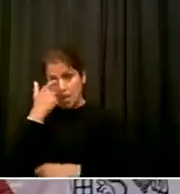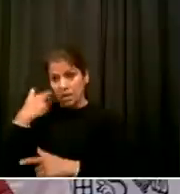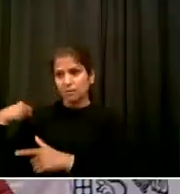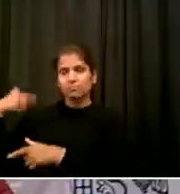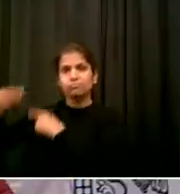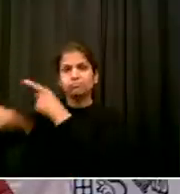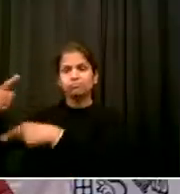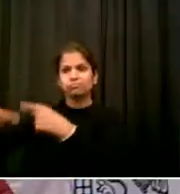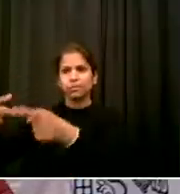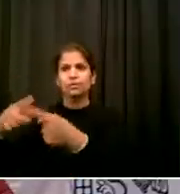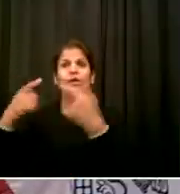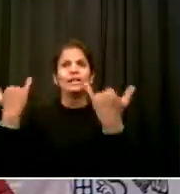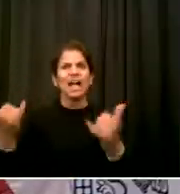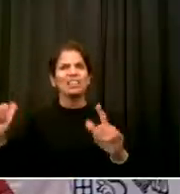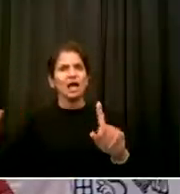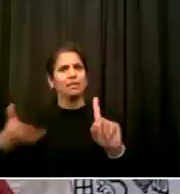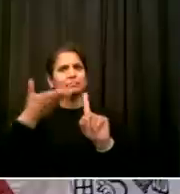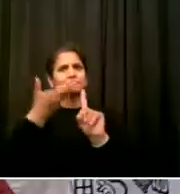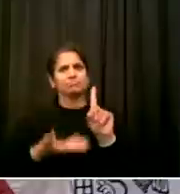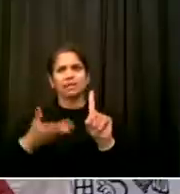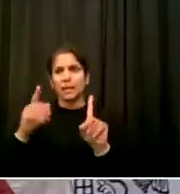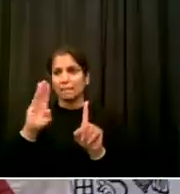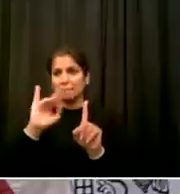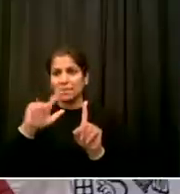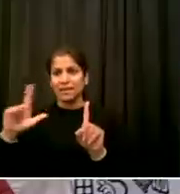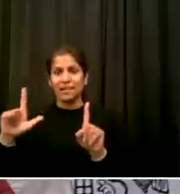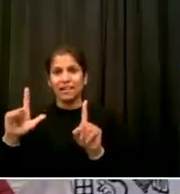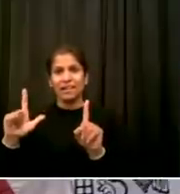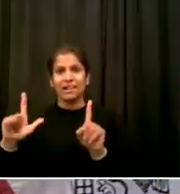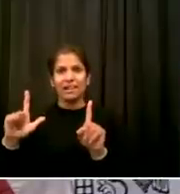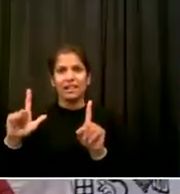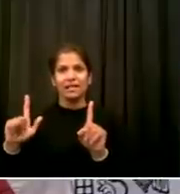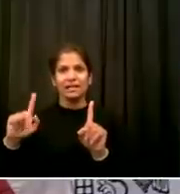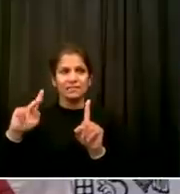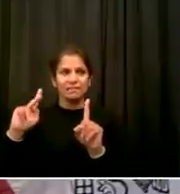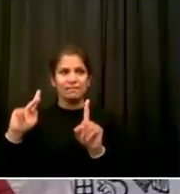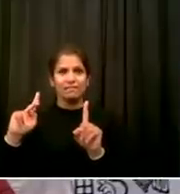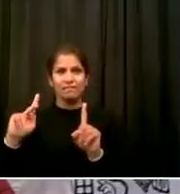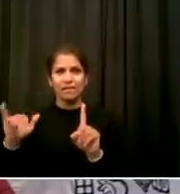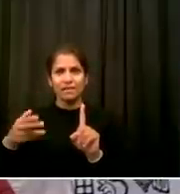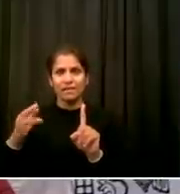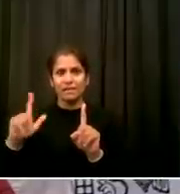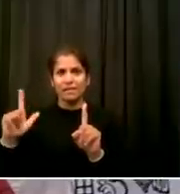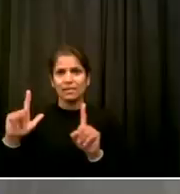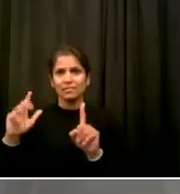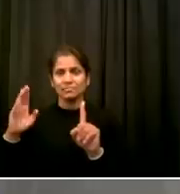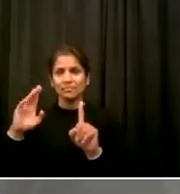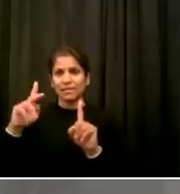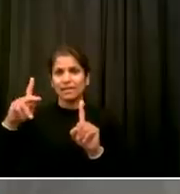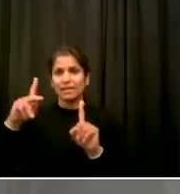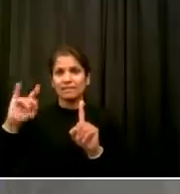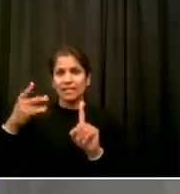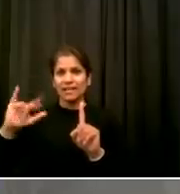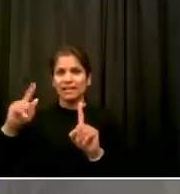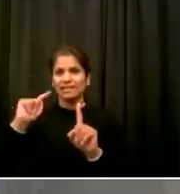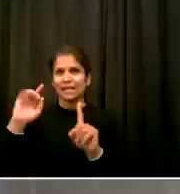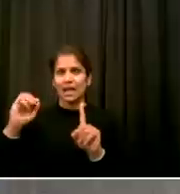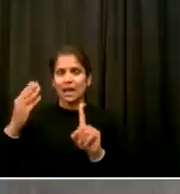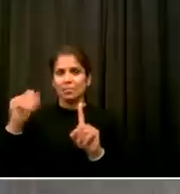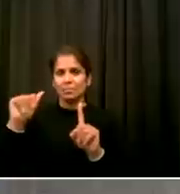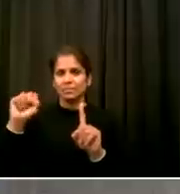turn first to Deputy Mayor Phil Thompson and then to First Lady Shirlane McRae Thank you Mr. Mayor